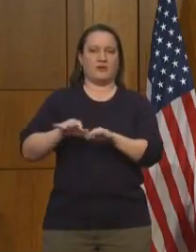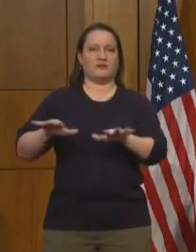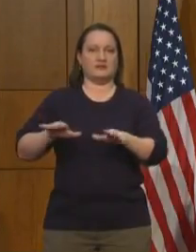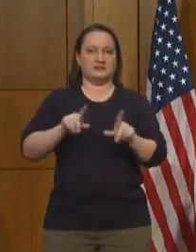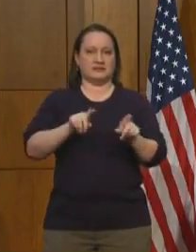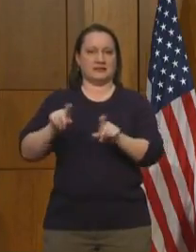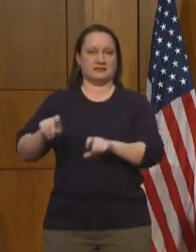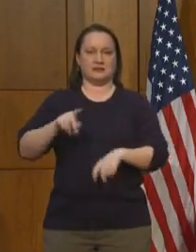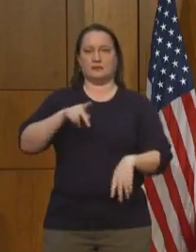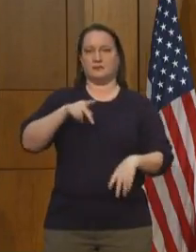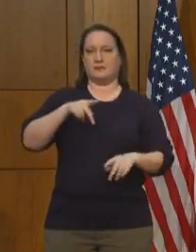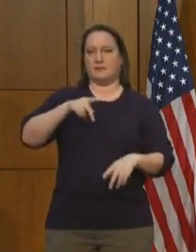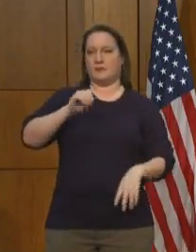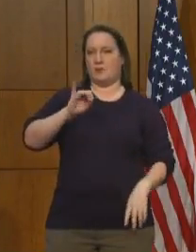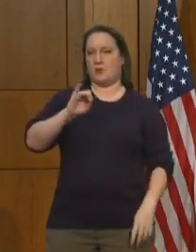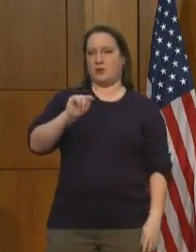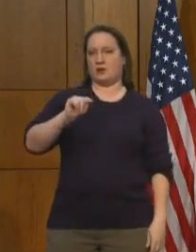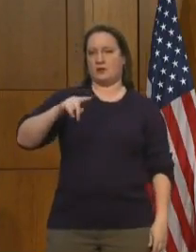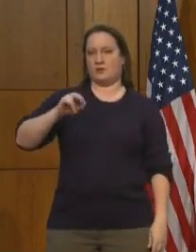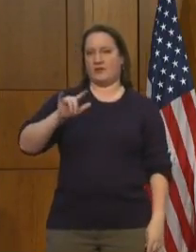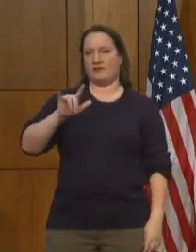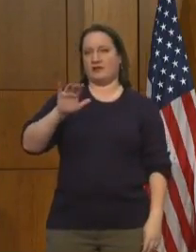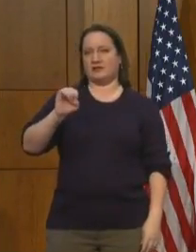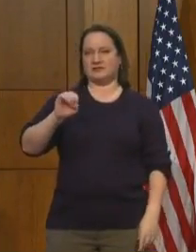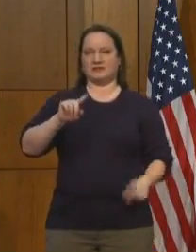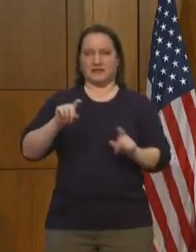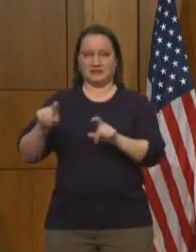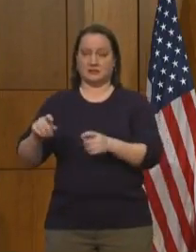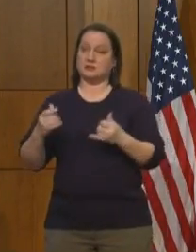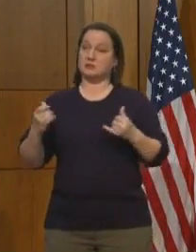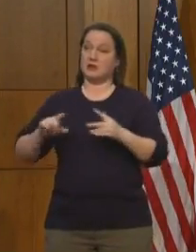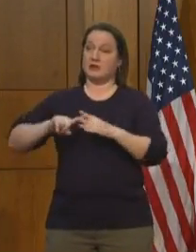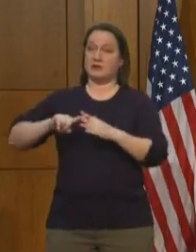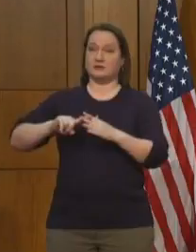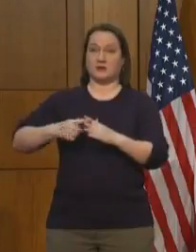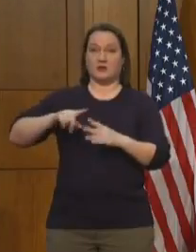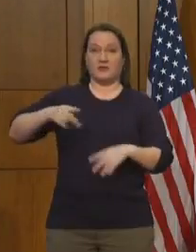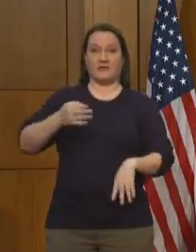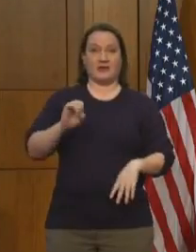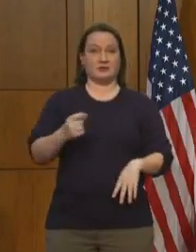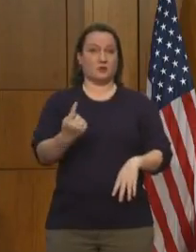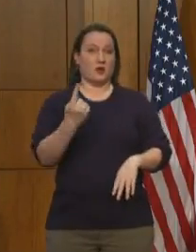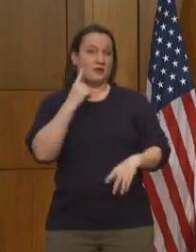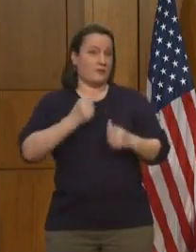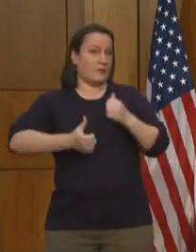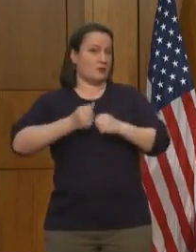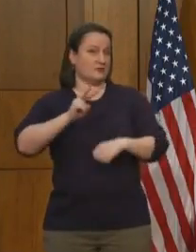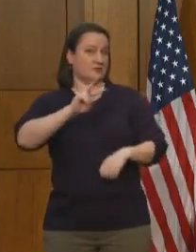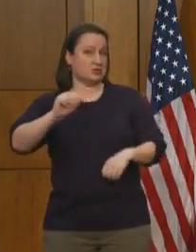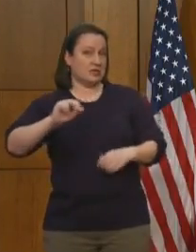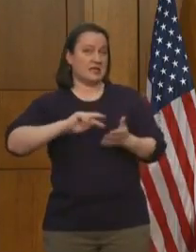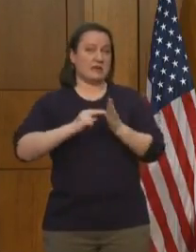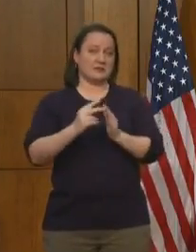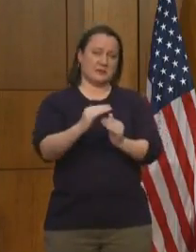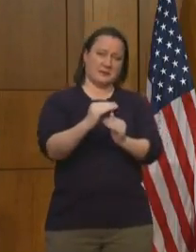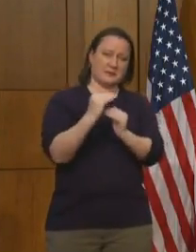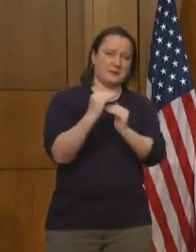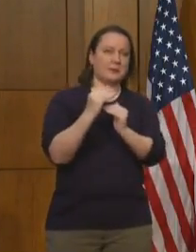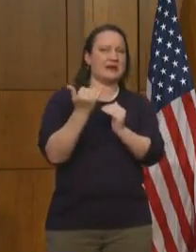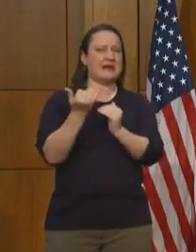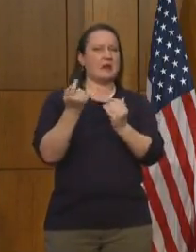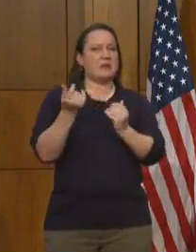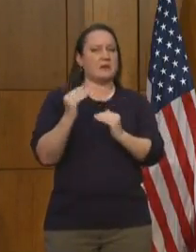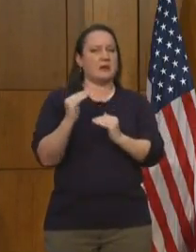Phase one for much of Virginia begins. That means a slight easing of restrictions.